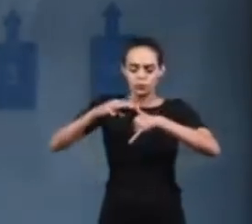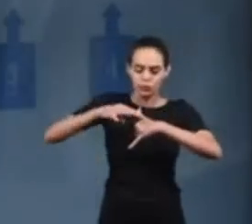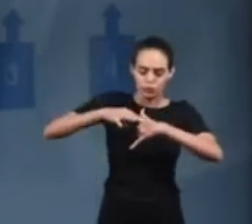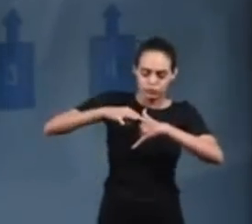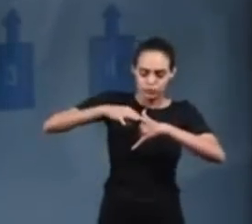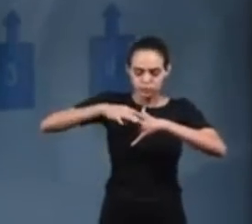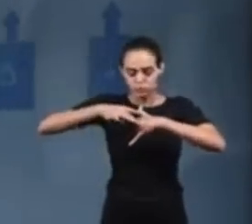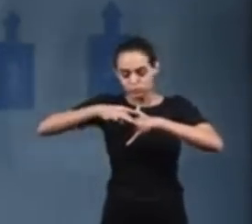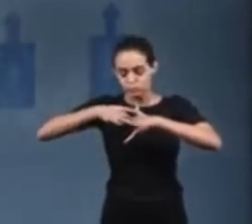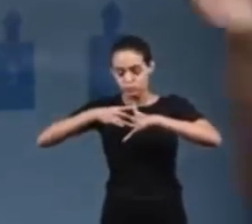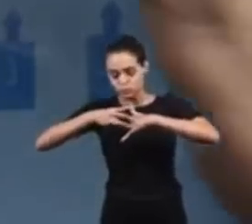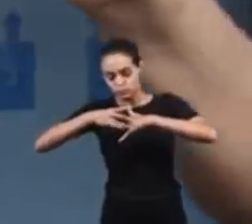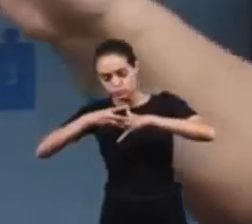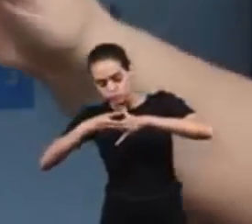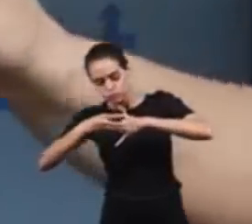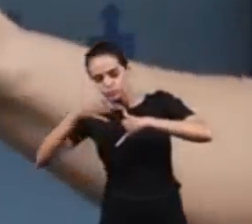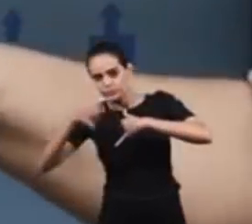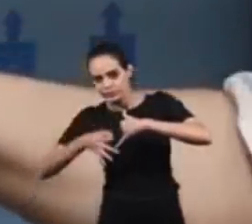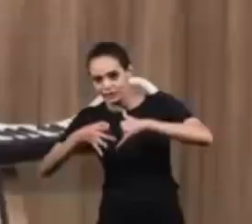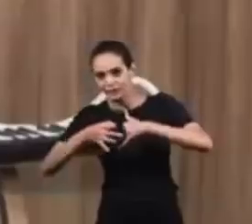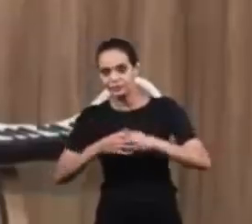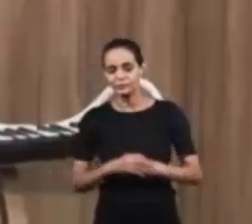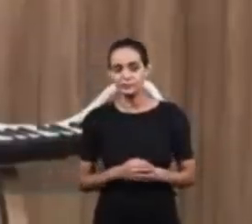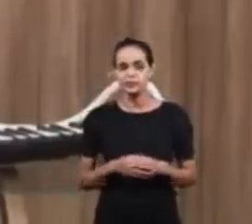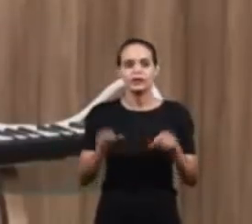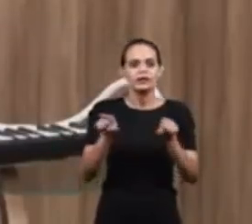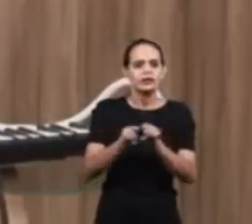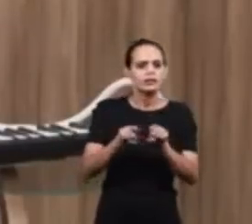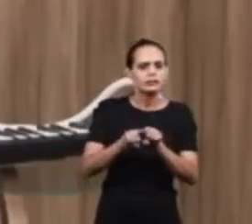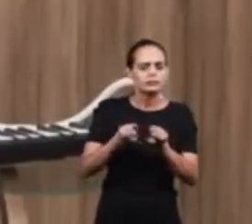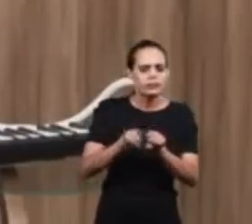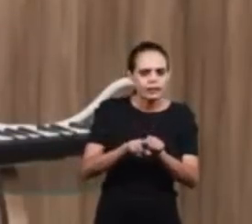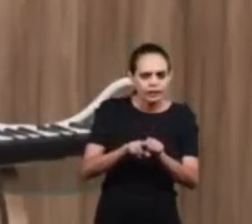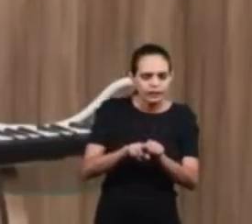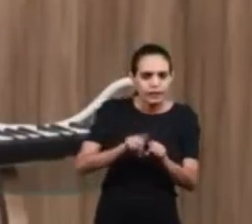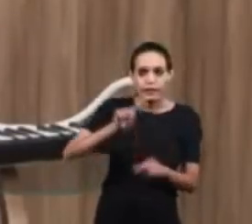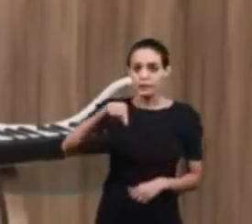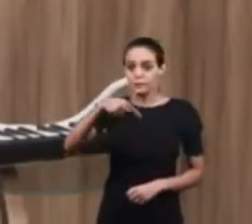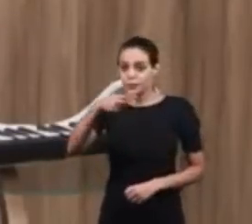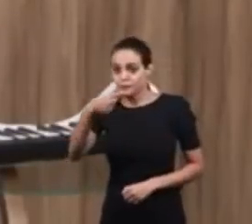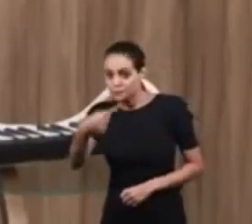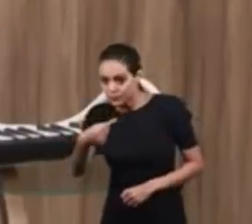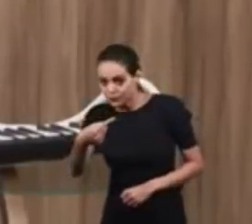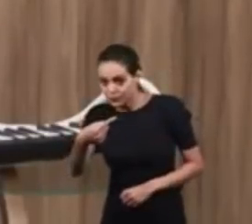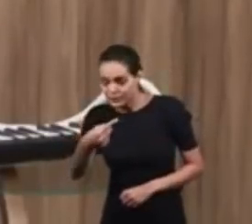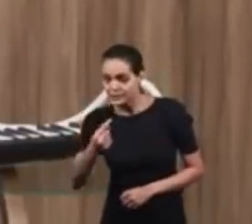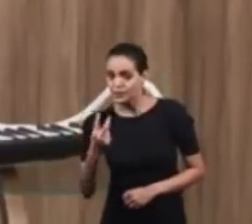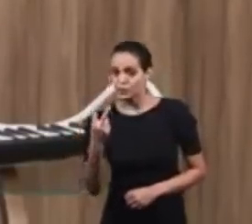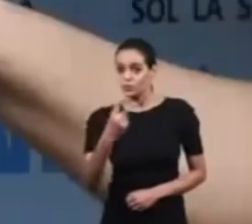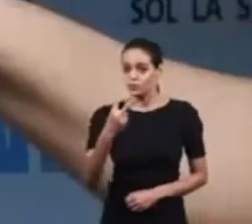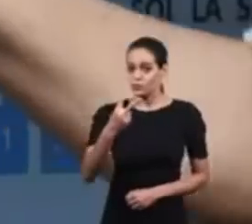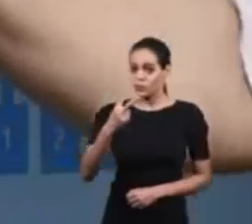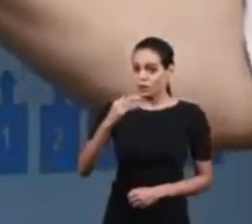the second part, we will work with both octaves. this arrow will help us